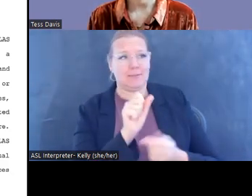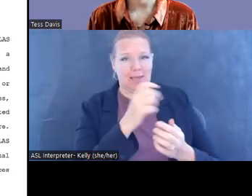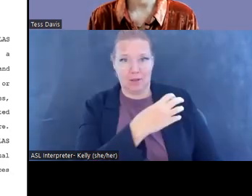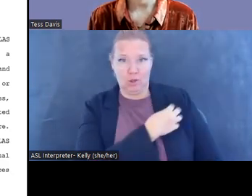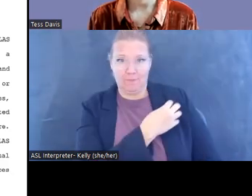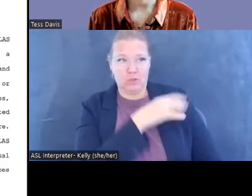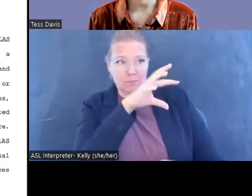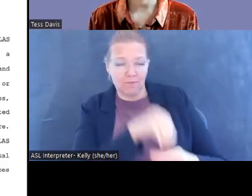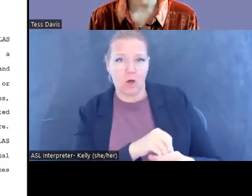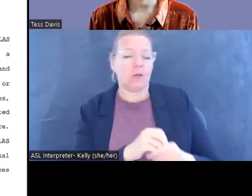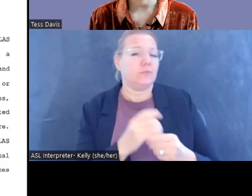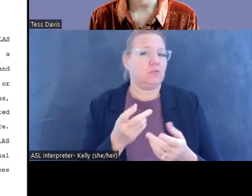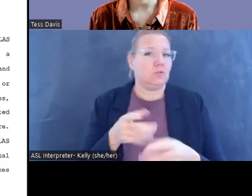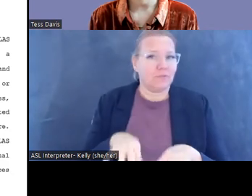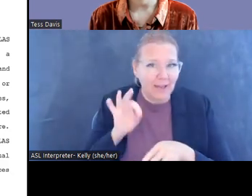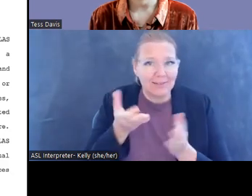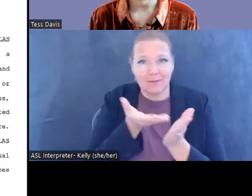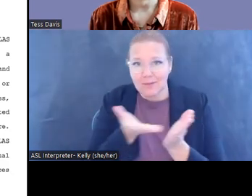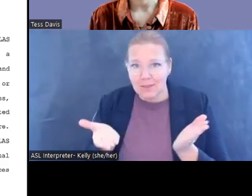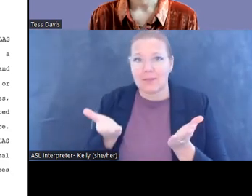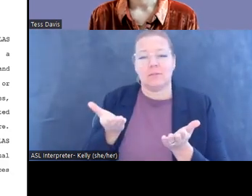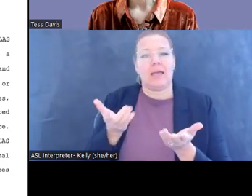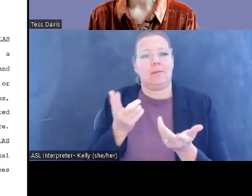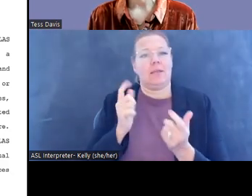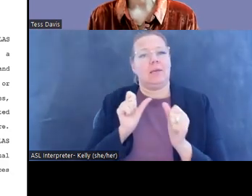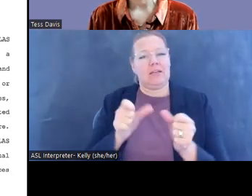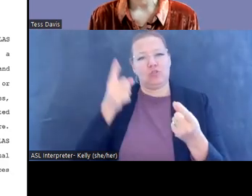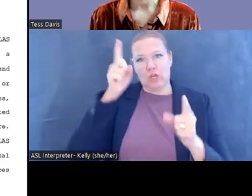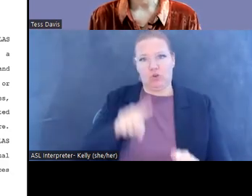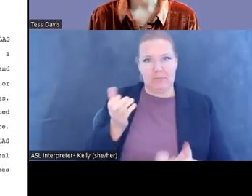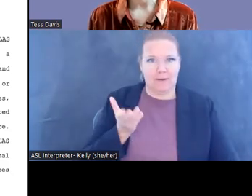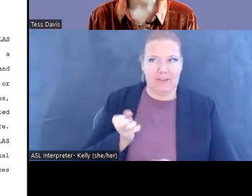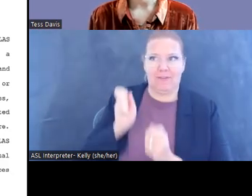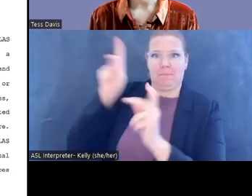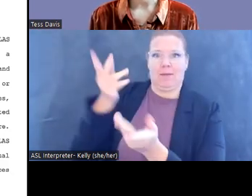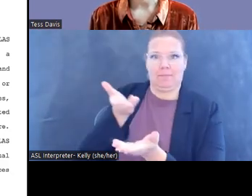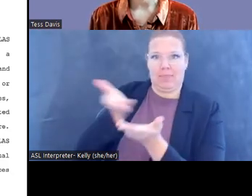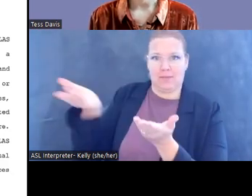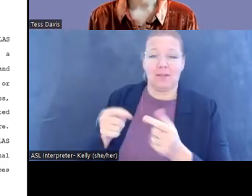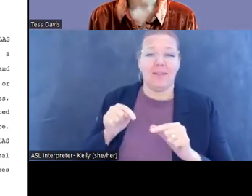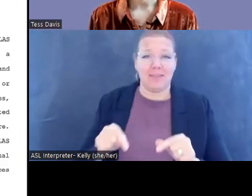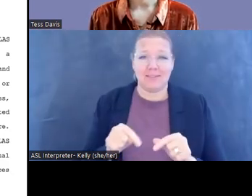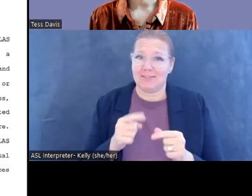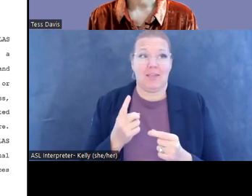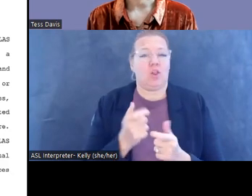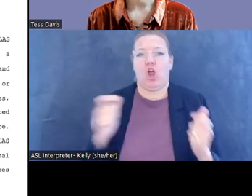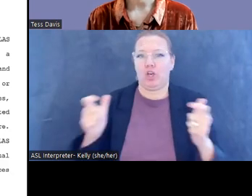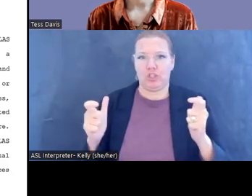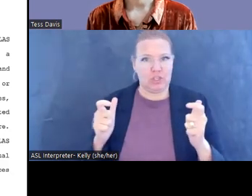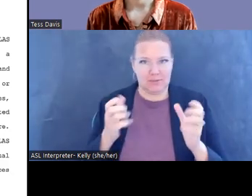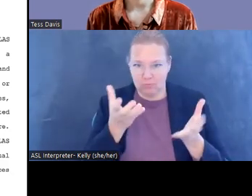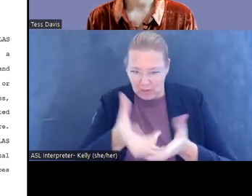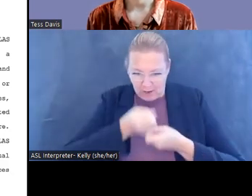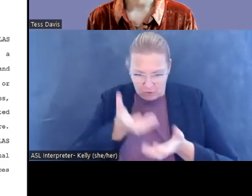finalizing these negotiations and the eventual agreement. To my knowledge, this is the largest single recovery of stolen art